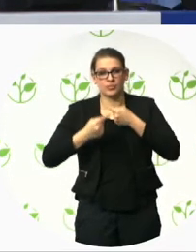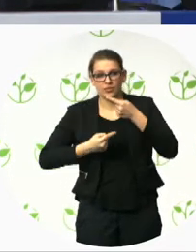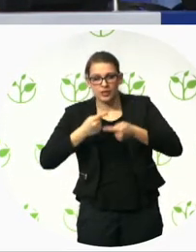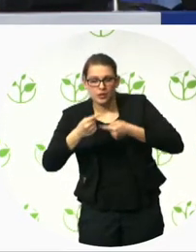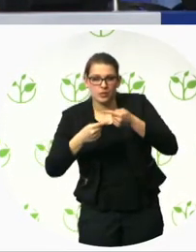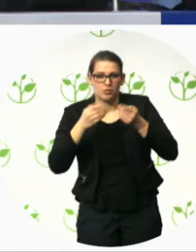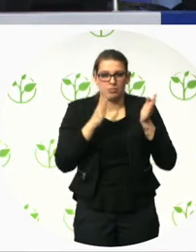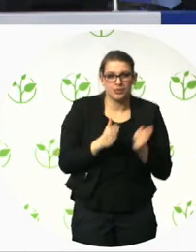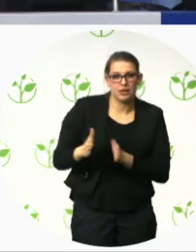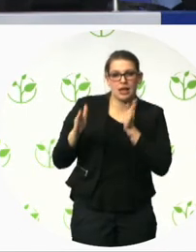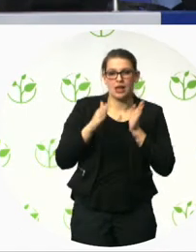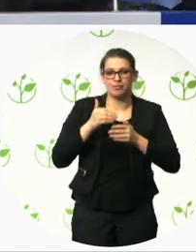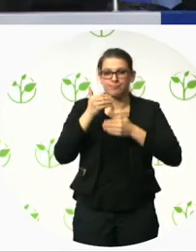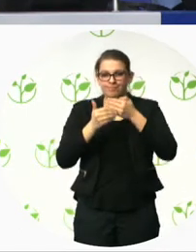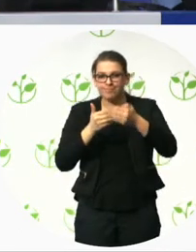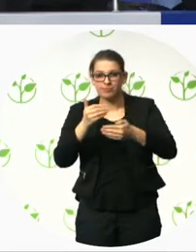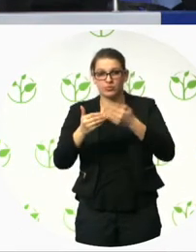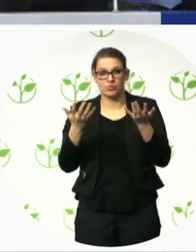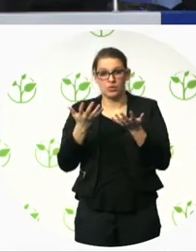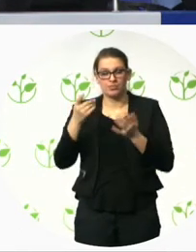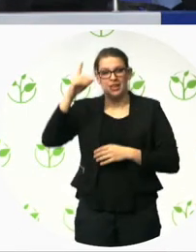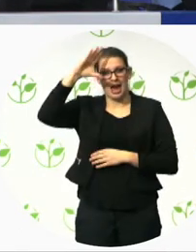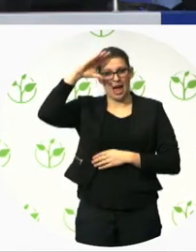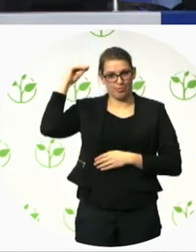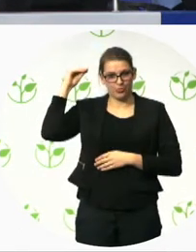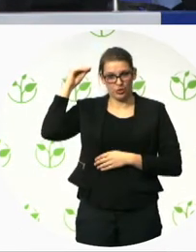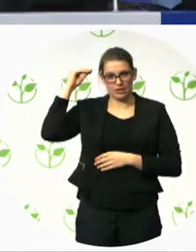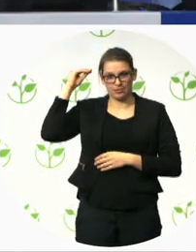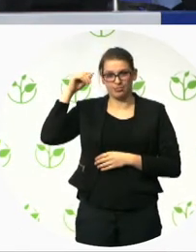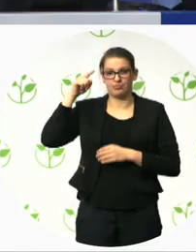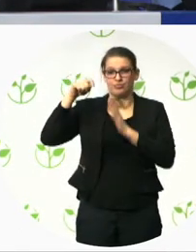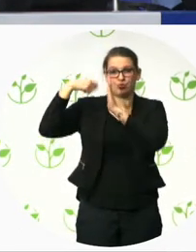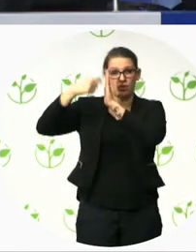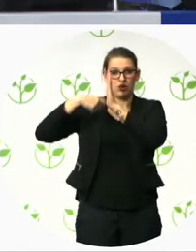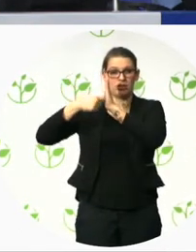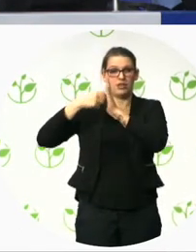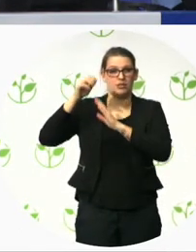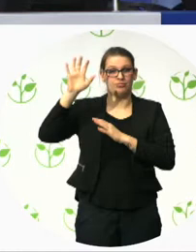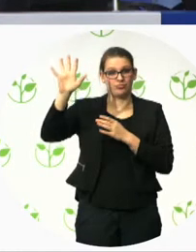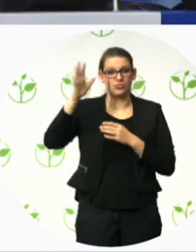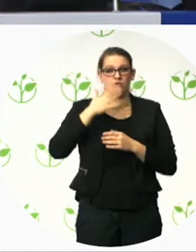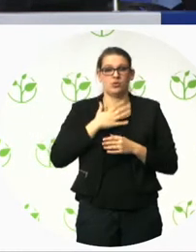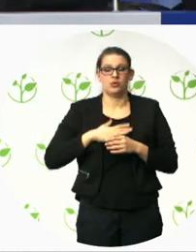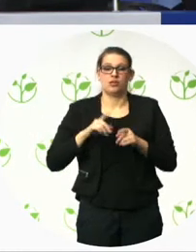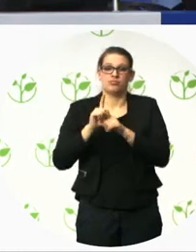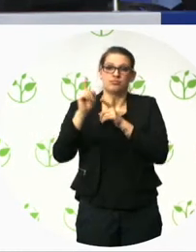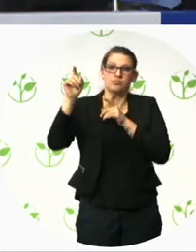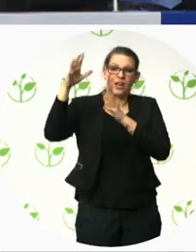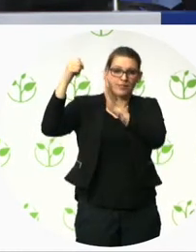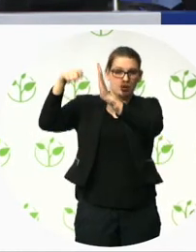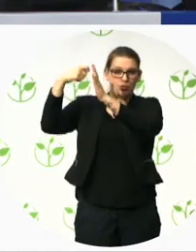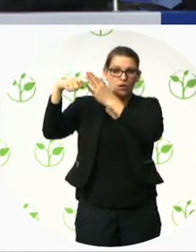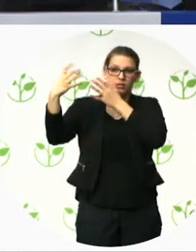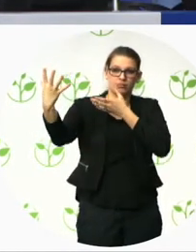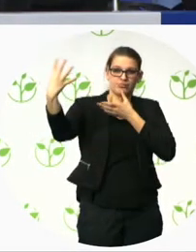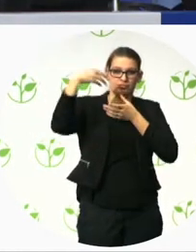decided to use a neighborhood for everyone as an example and on their agenda. And, what is really great to see